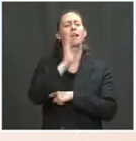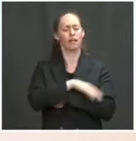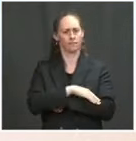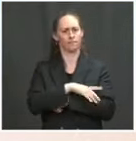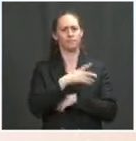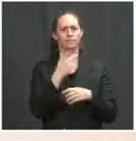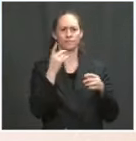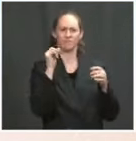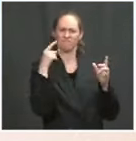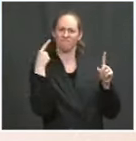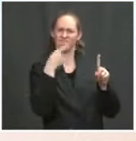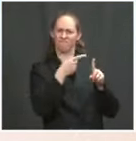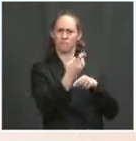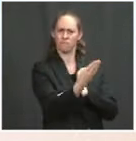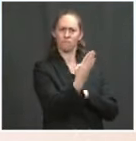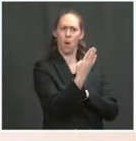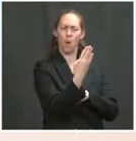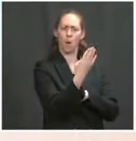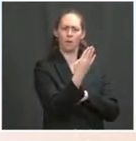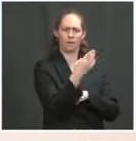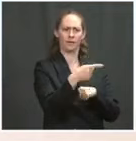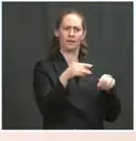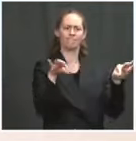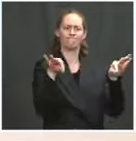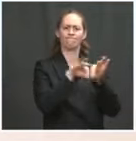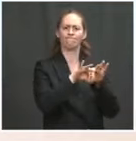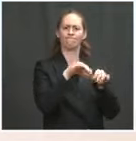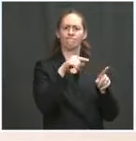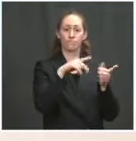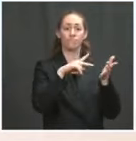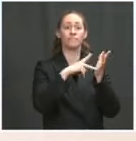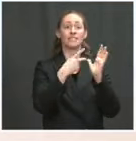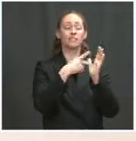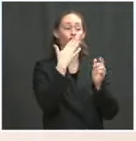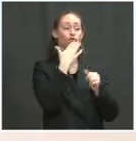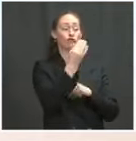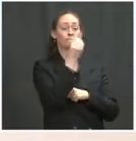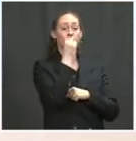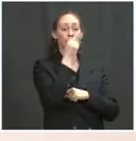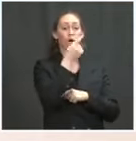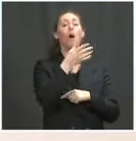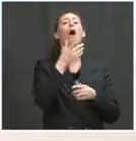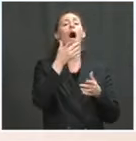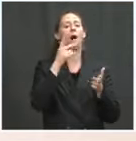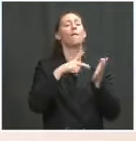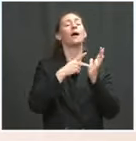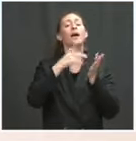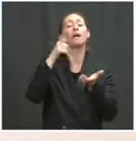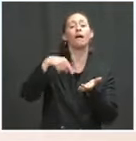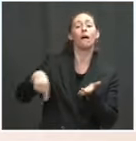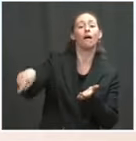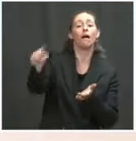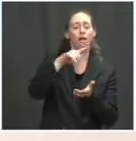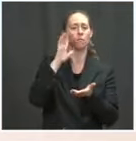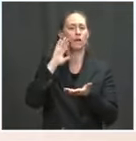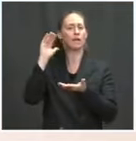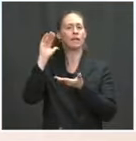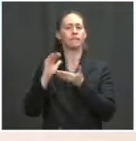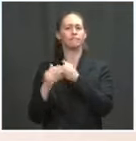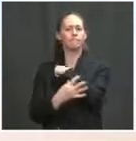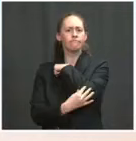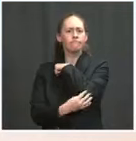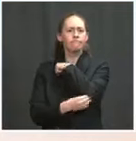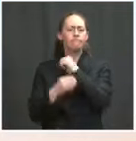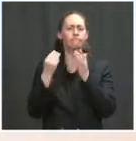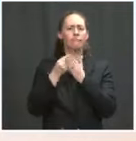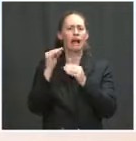nutrition security becomes an important issue. And certainly, we've seen the impact of that during the course of the pandemic. When the American